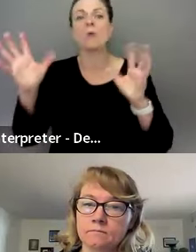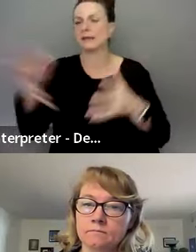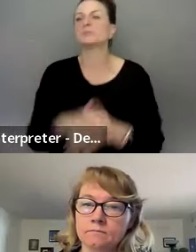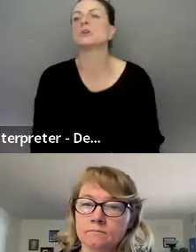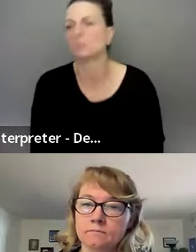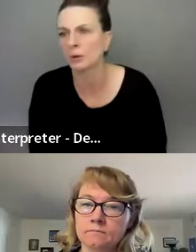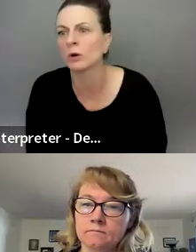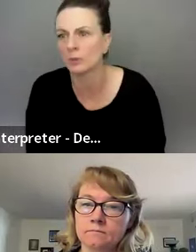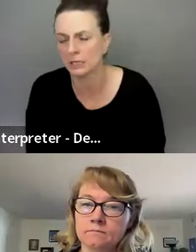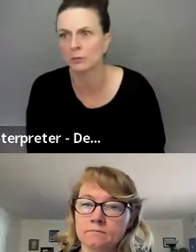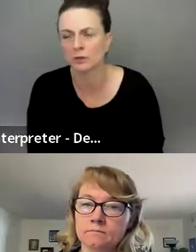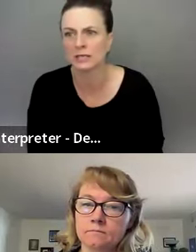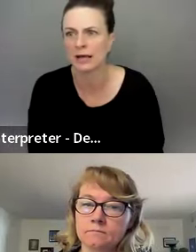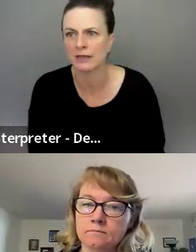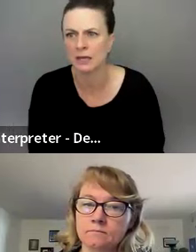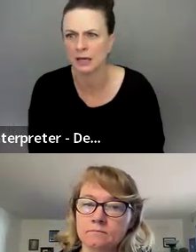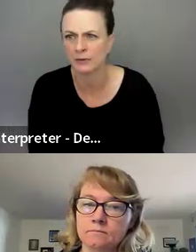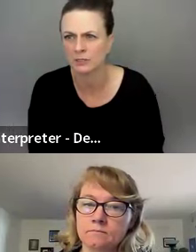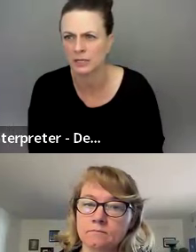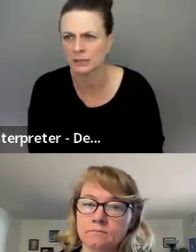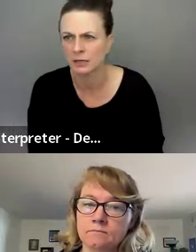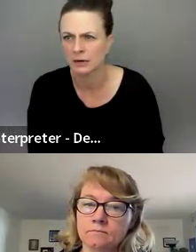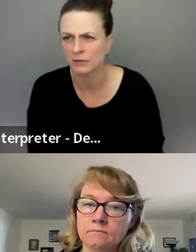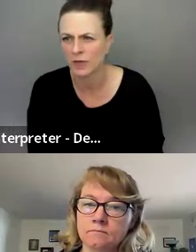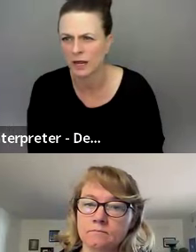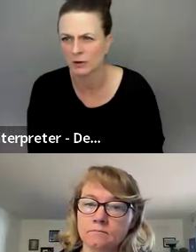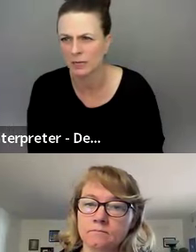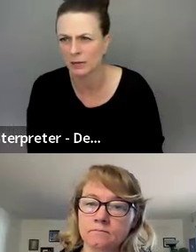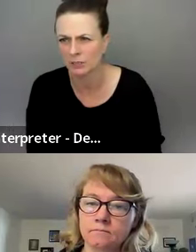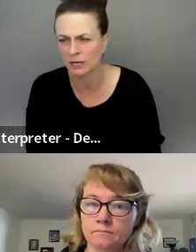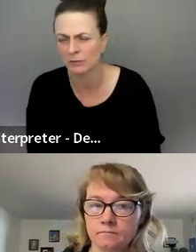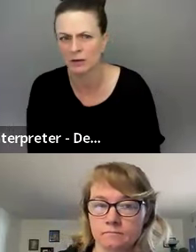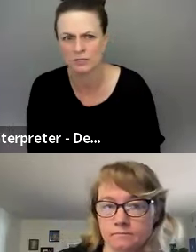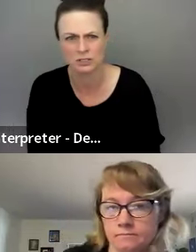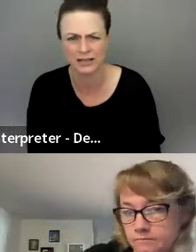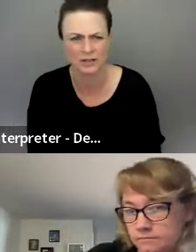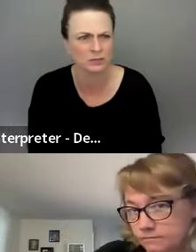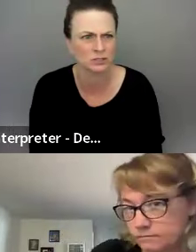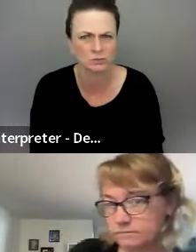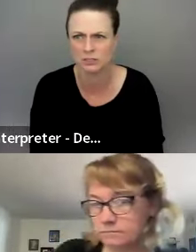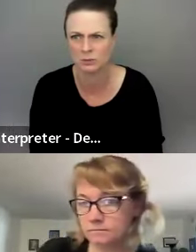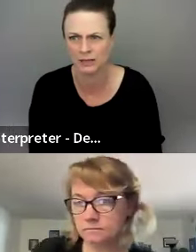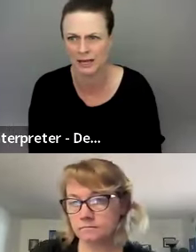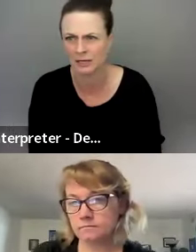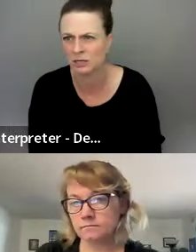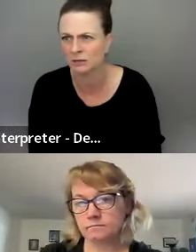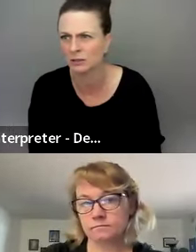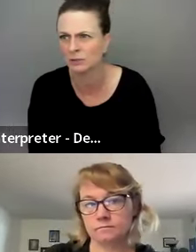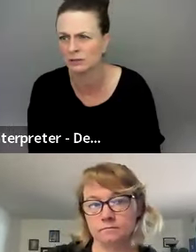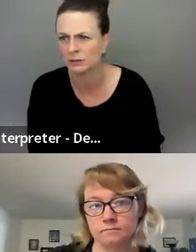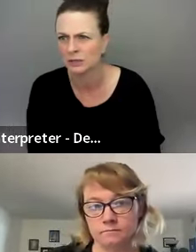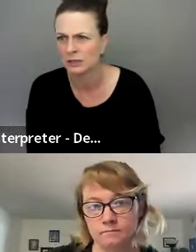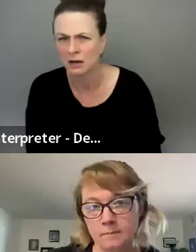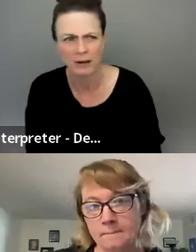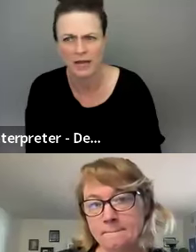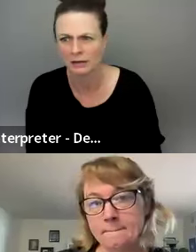Oh, okay. There will be interpreters. Yeah. I think Catherine said for that other meeting we're talking about, Catherine, did you, did you want to add and talk a little